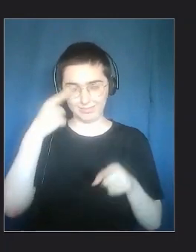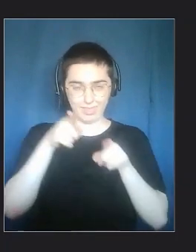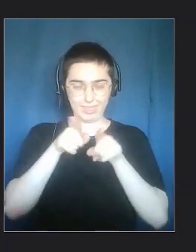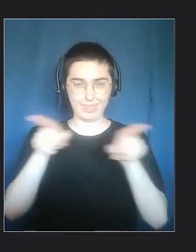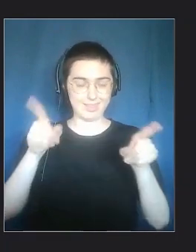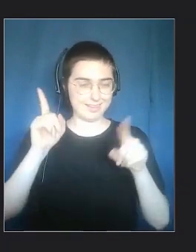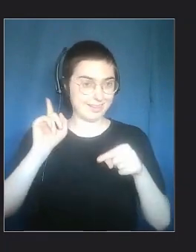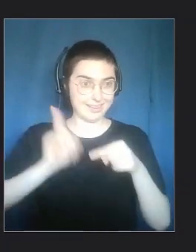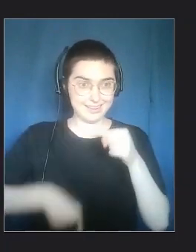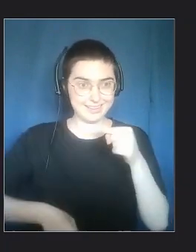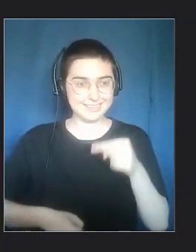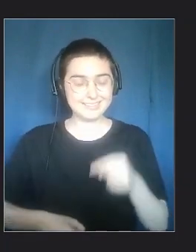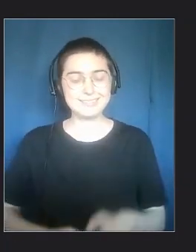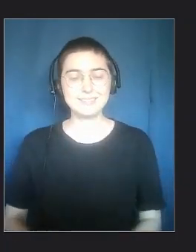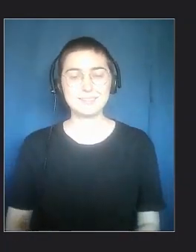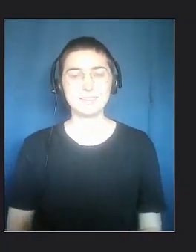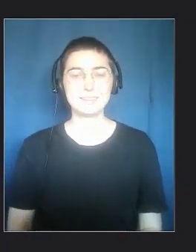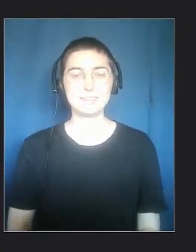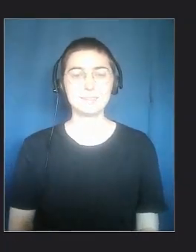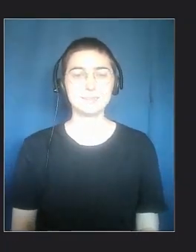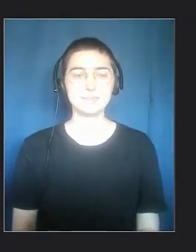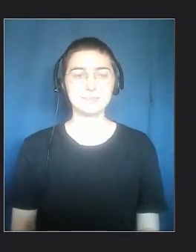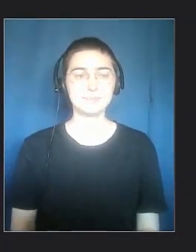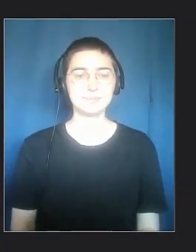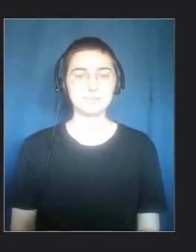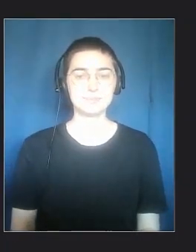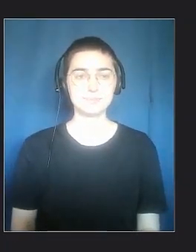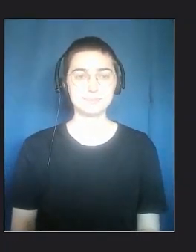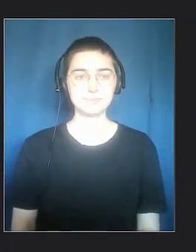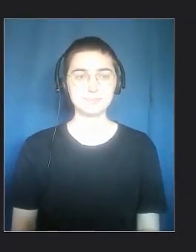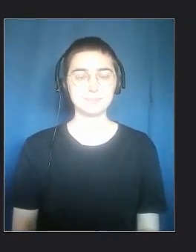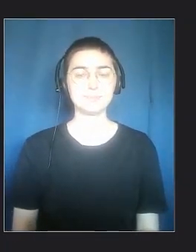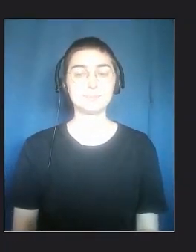I can't do two things simultaneously.